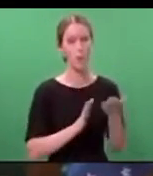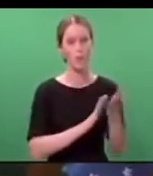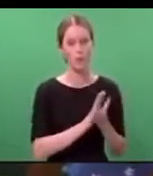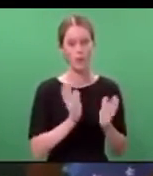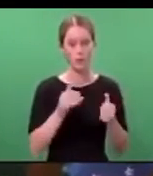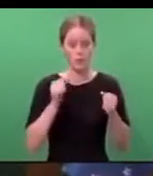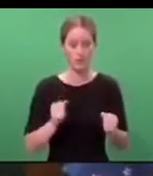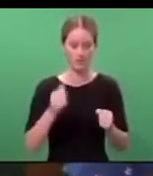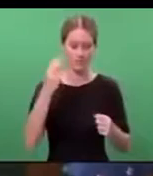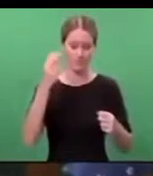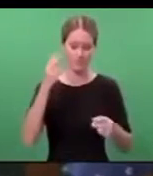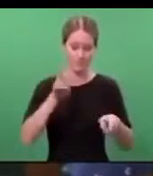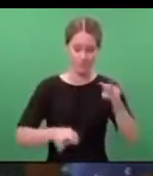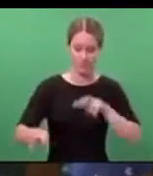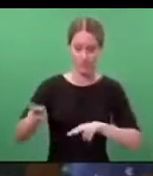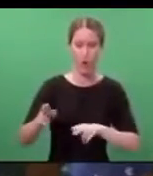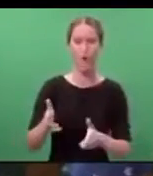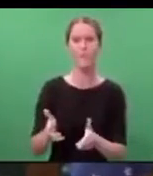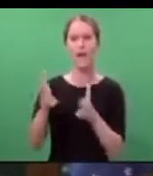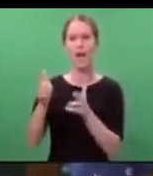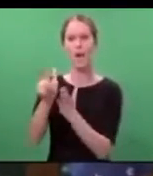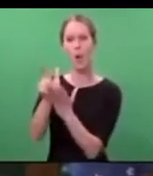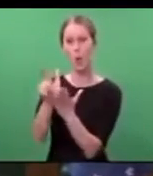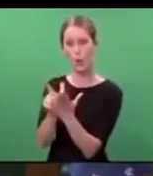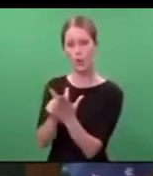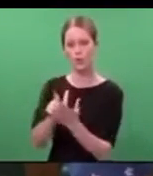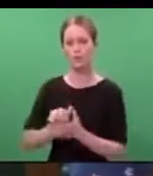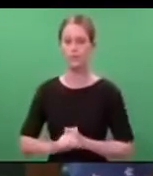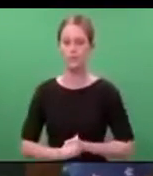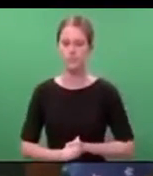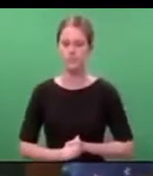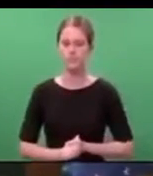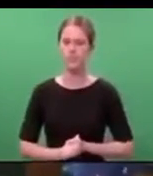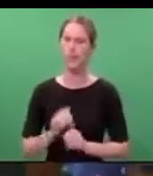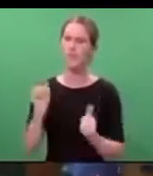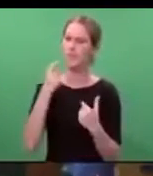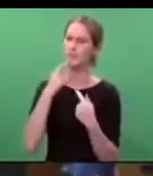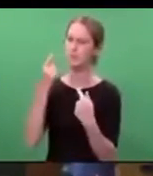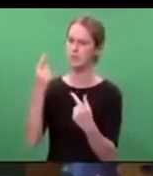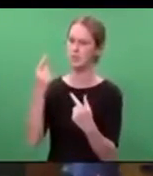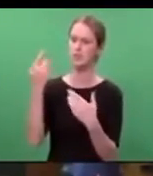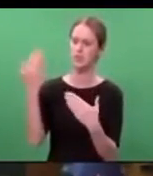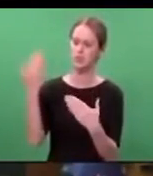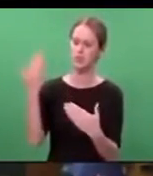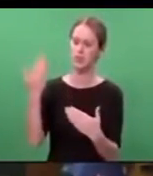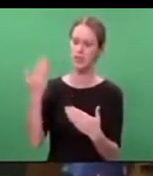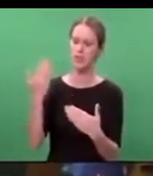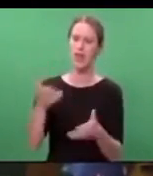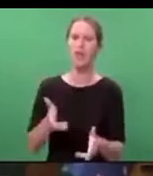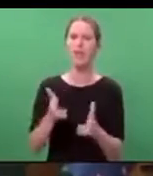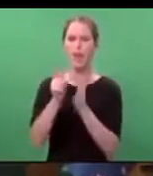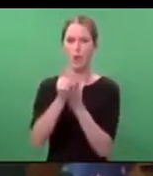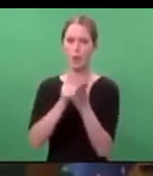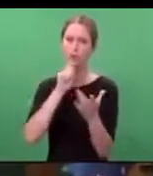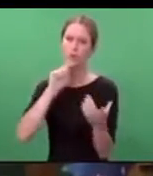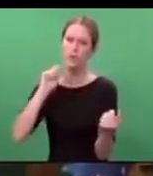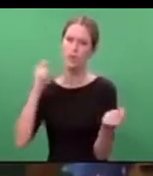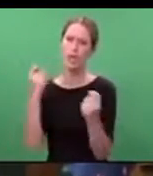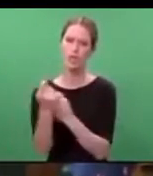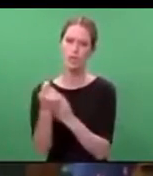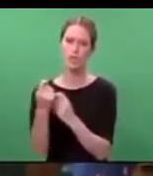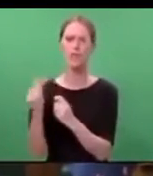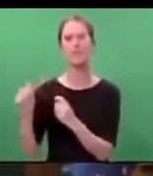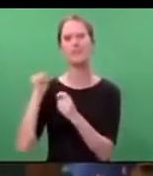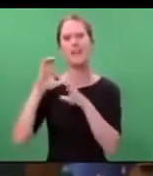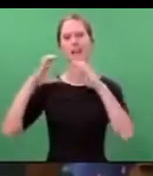of our gun laws. As I have already said, Mr Speaker, our gun laws will change. Cabinet meet